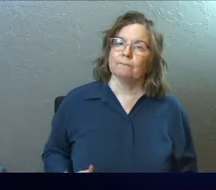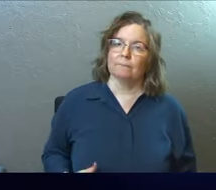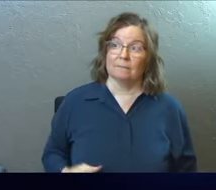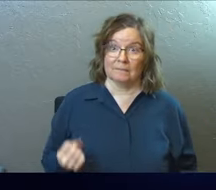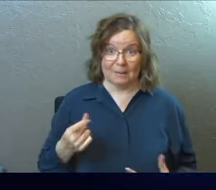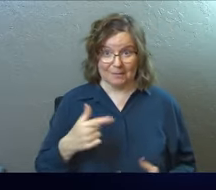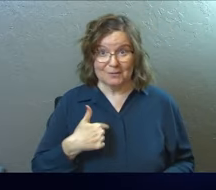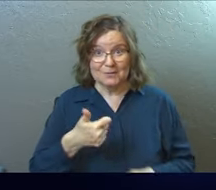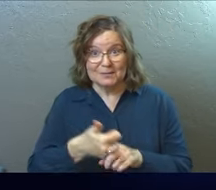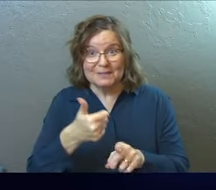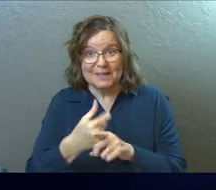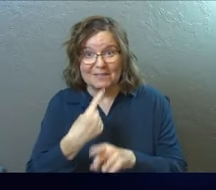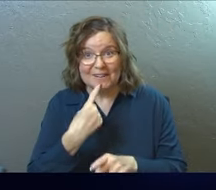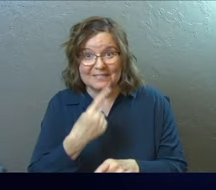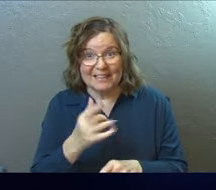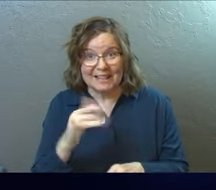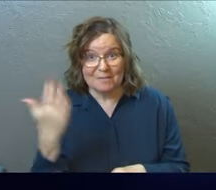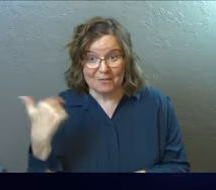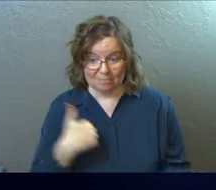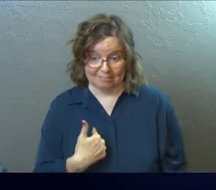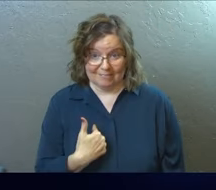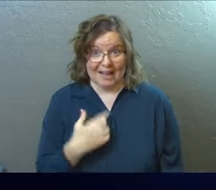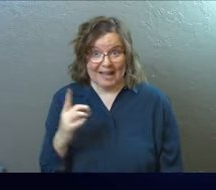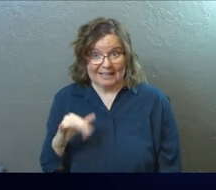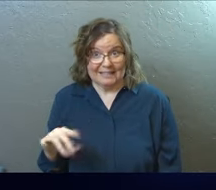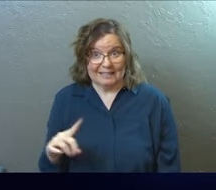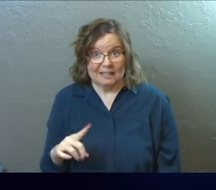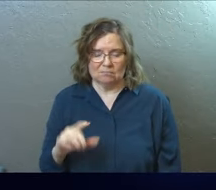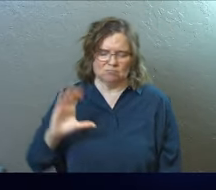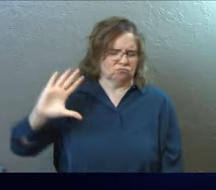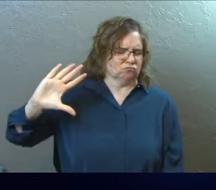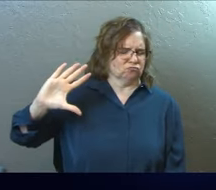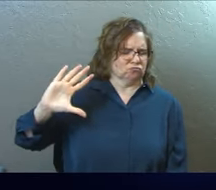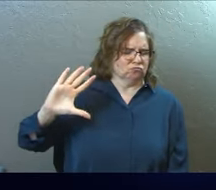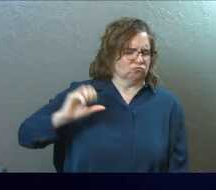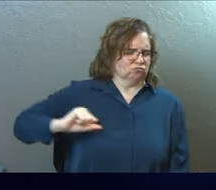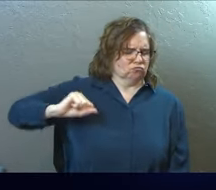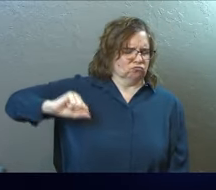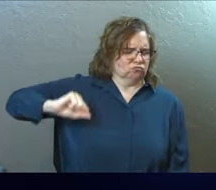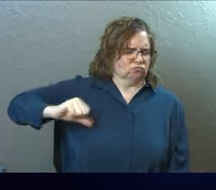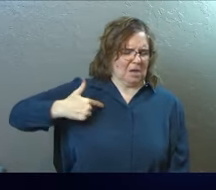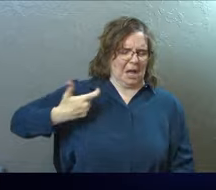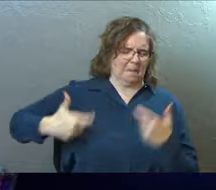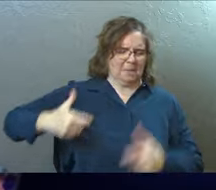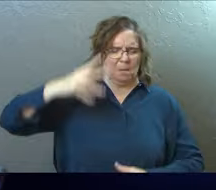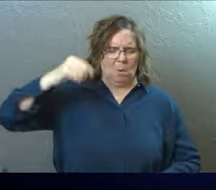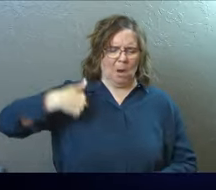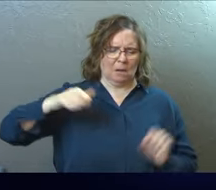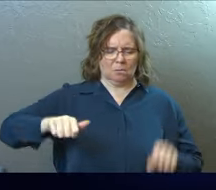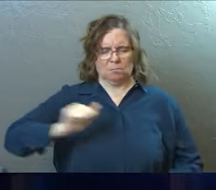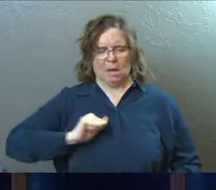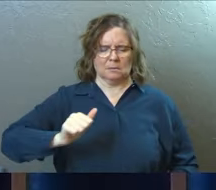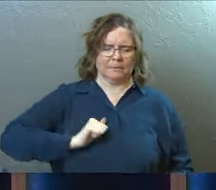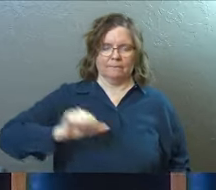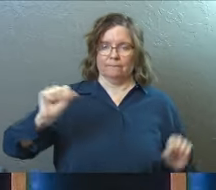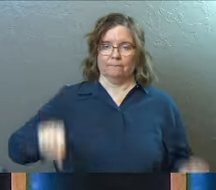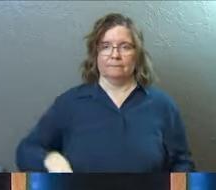How many of you ever said that? I did. No, I'm a big boy. I got this.